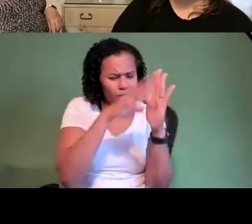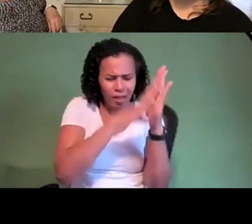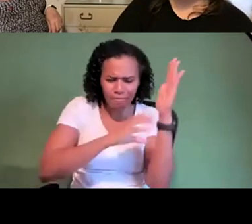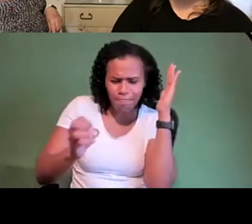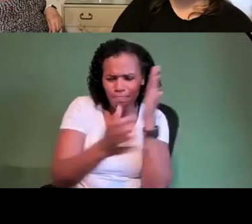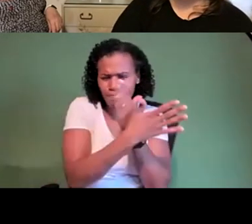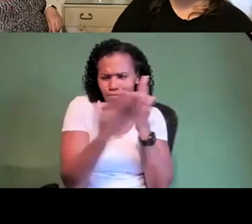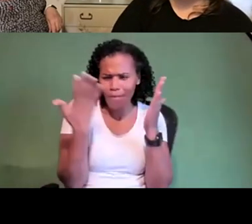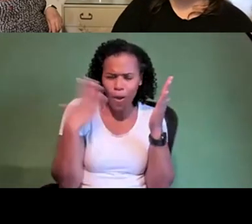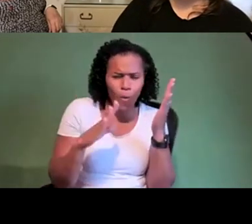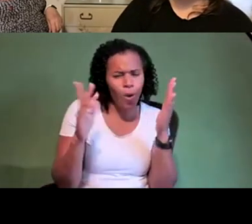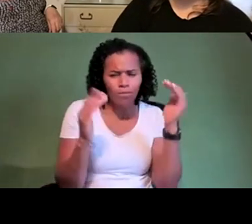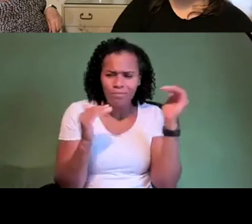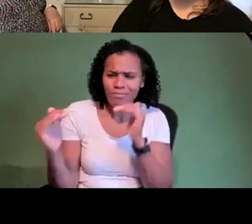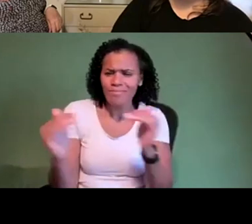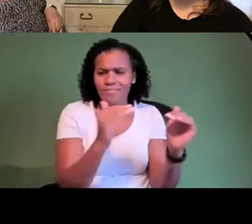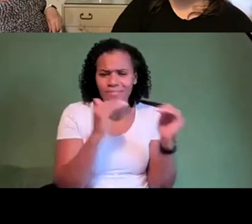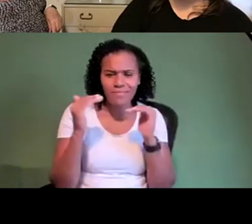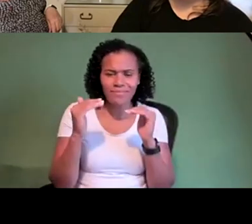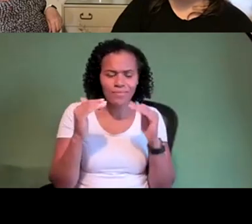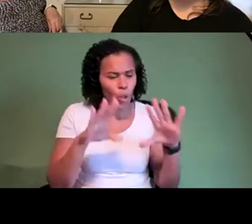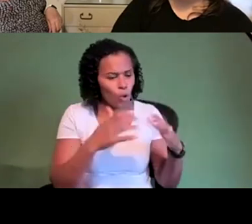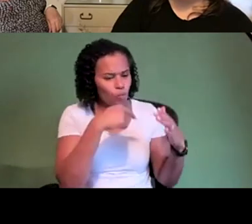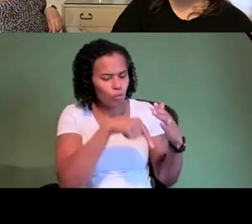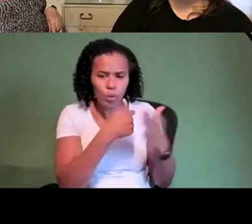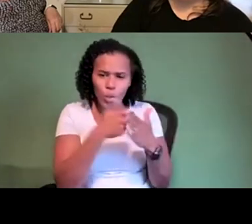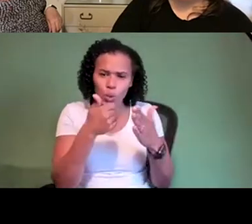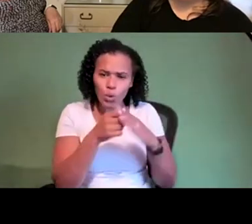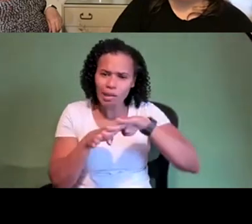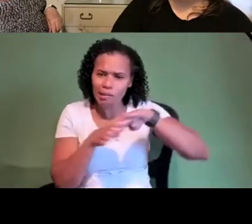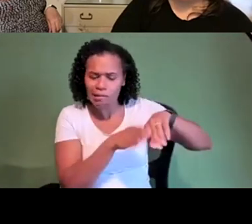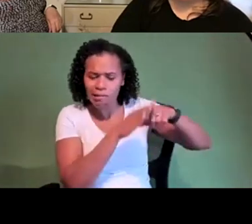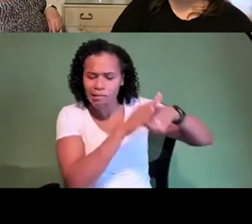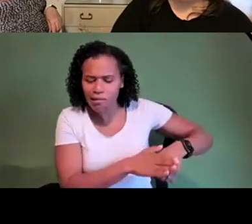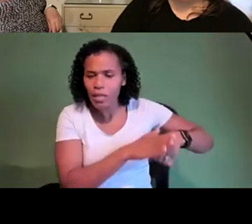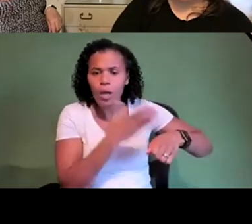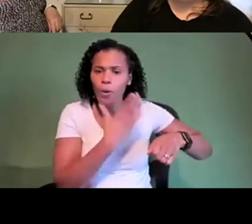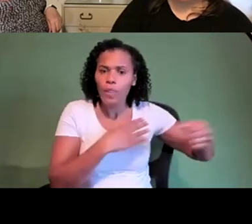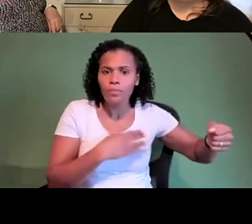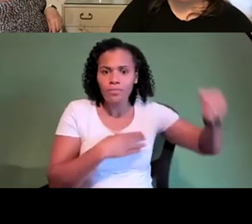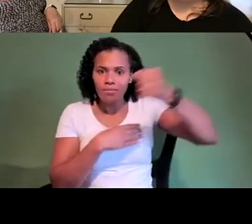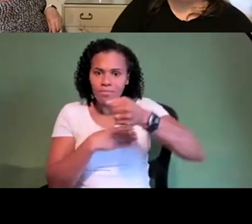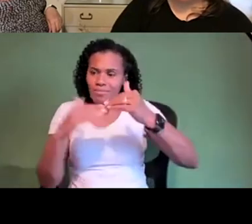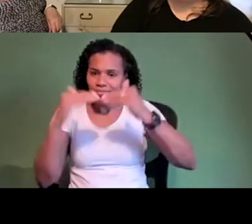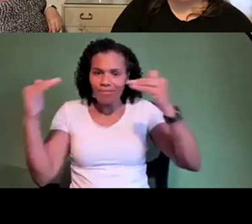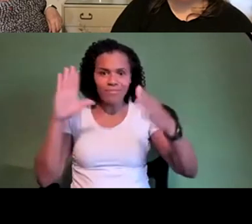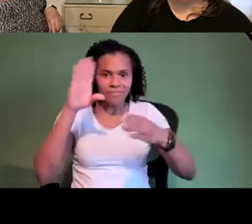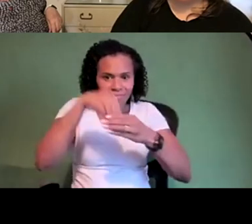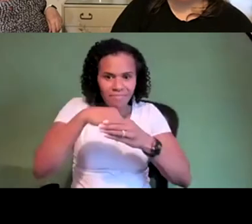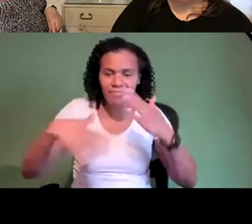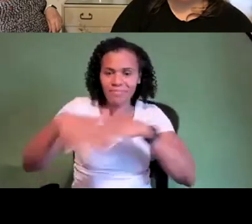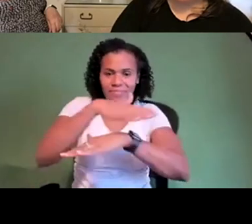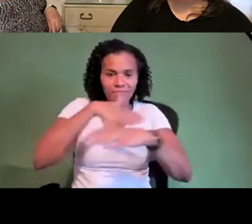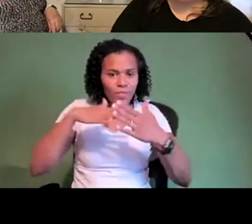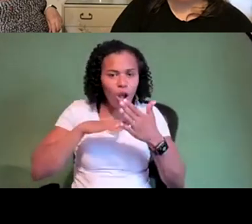sort of green green groups that are marginalized into the heart of sort of cultural and civic life and i think that hopefully it